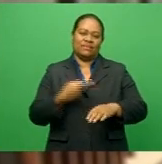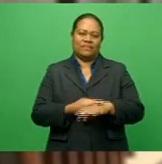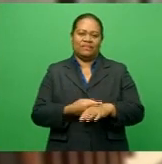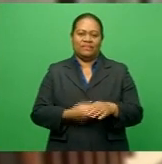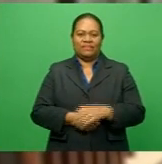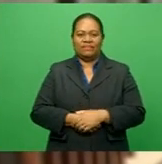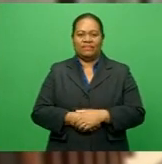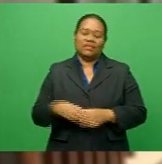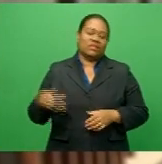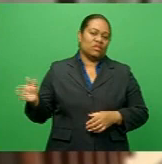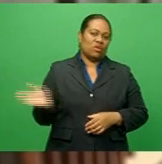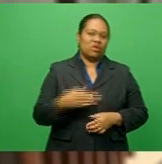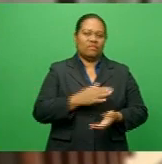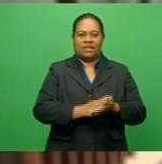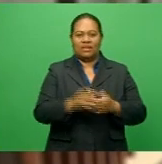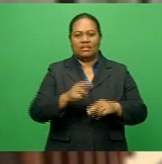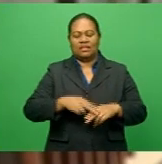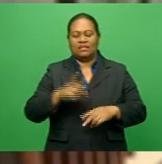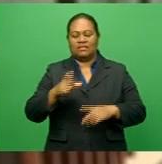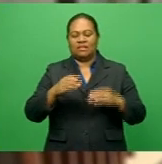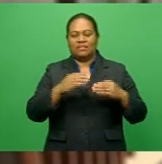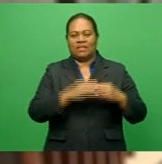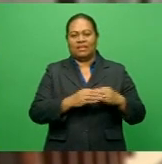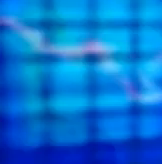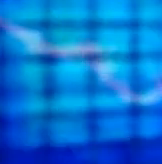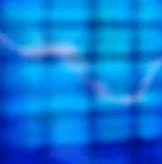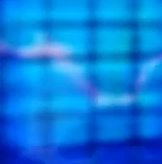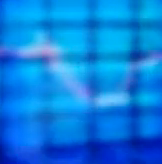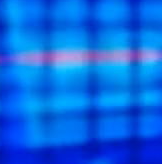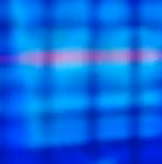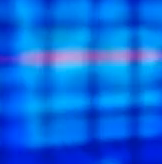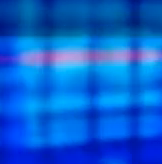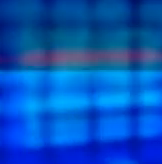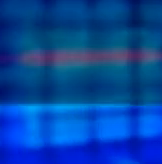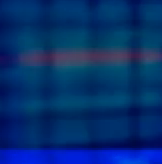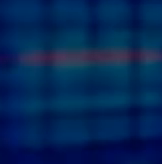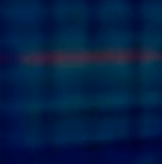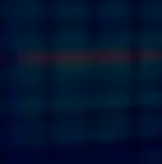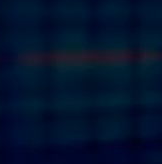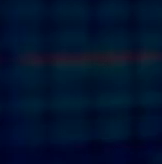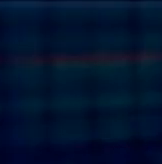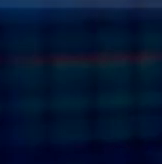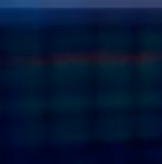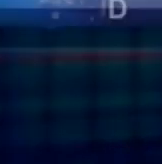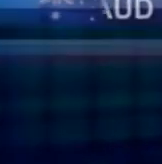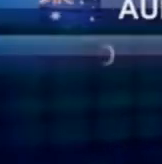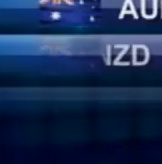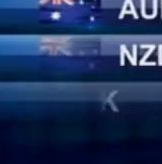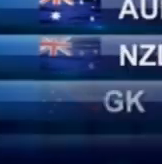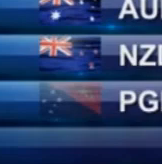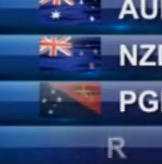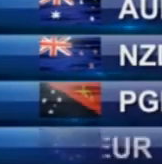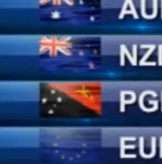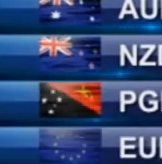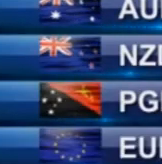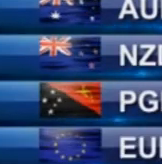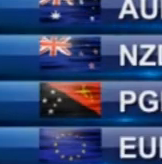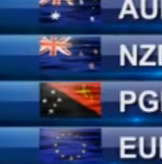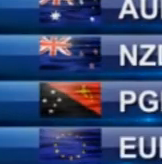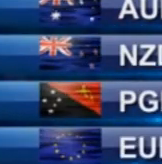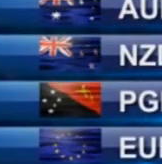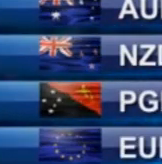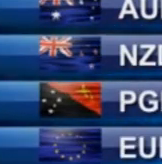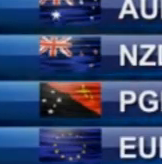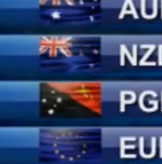That's all for now from HFC Bank, Vinaka. Here are the local exchange rates as set early this morning. The